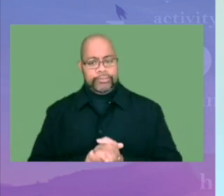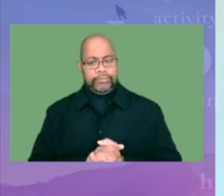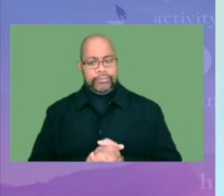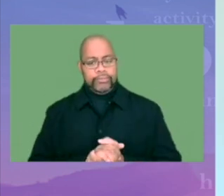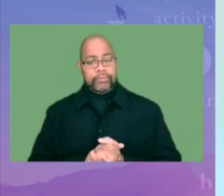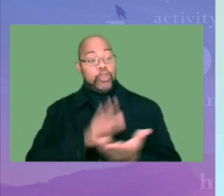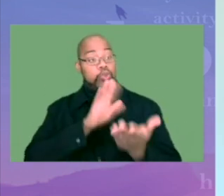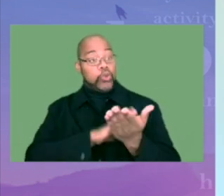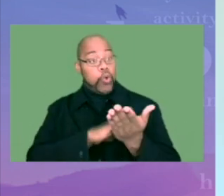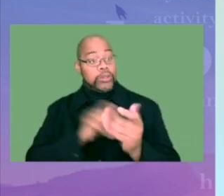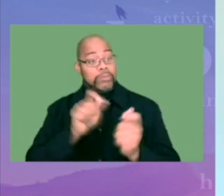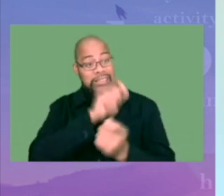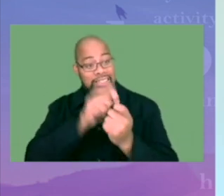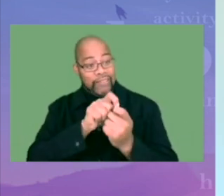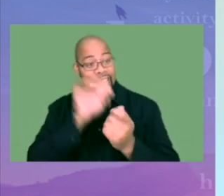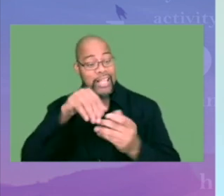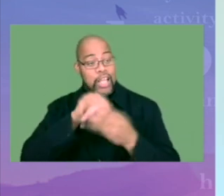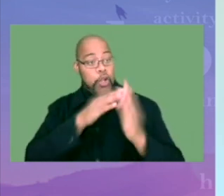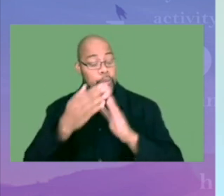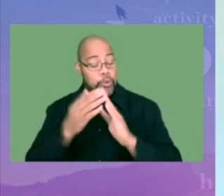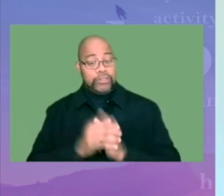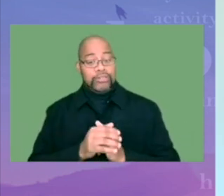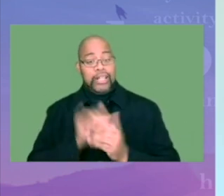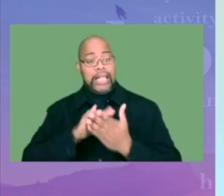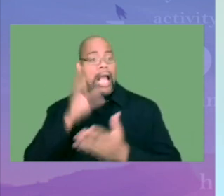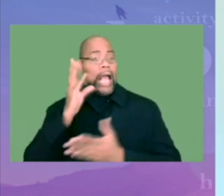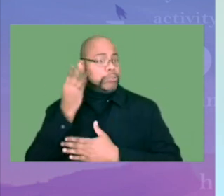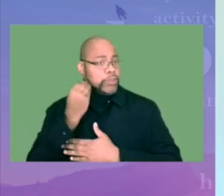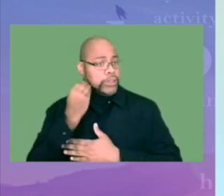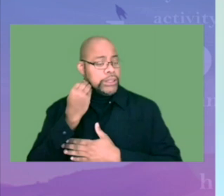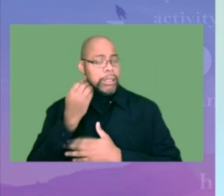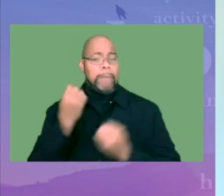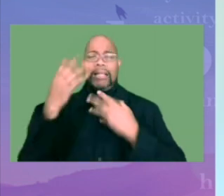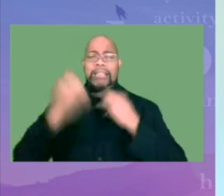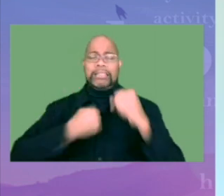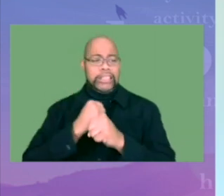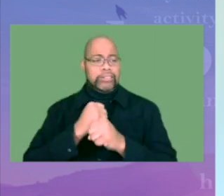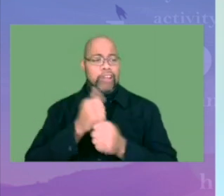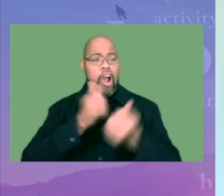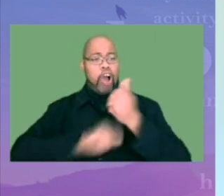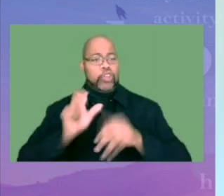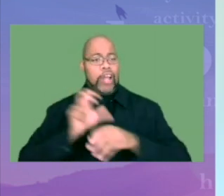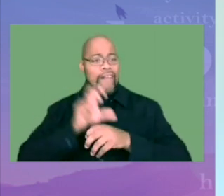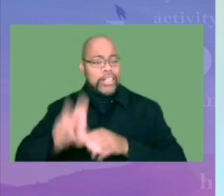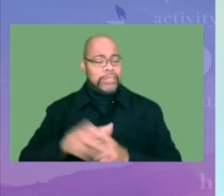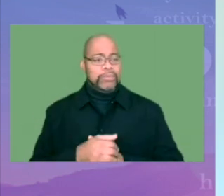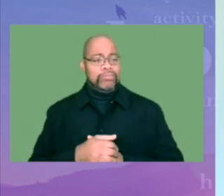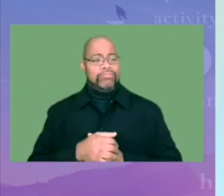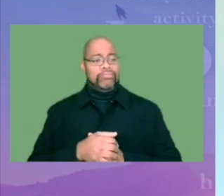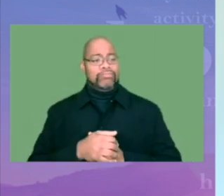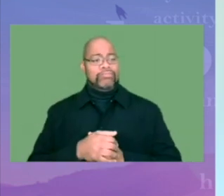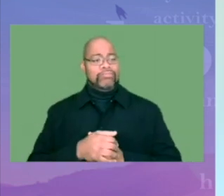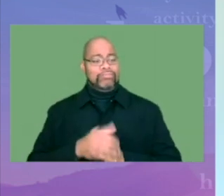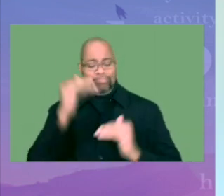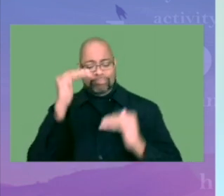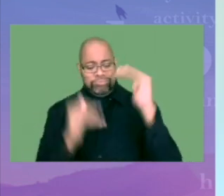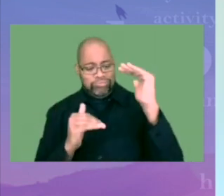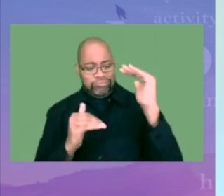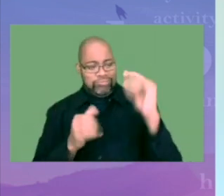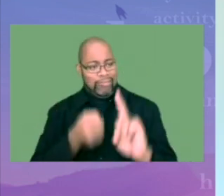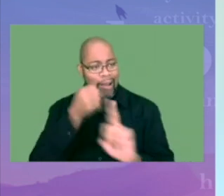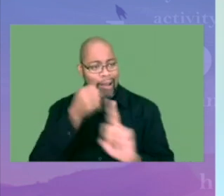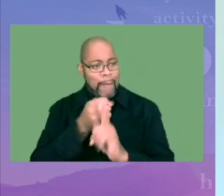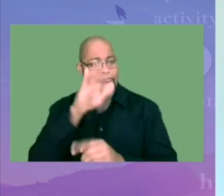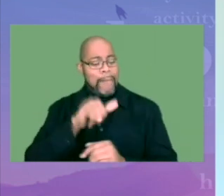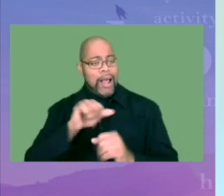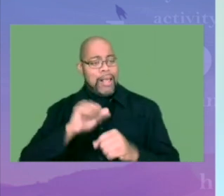are capable of doing. Schools, particularly those in communities that have experienced decades of underinvestment and